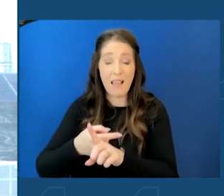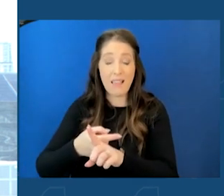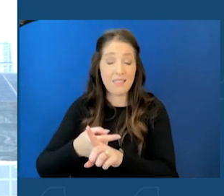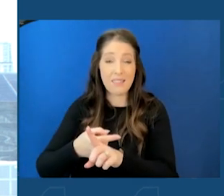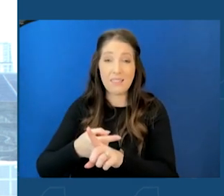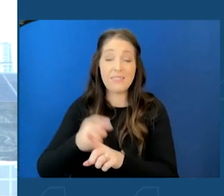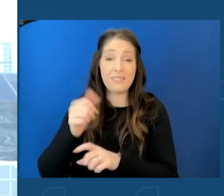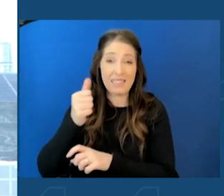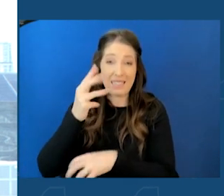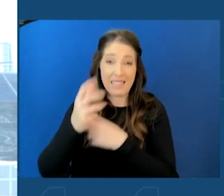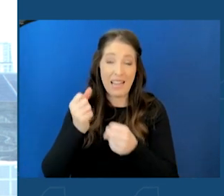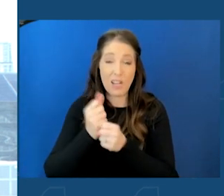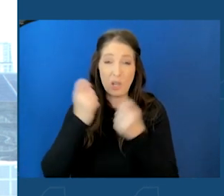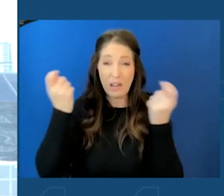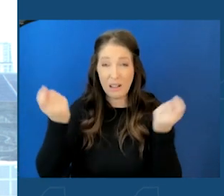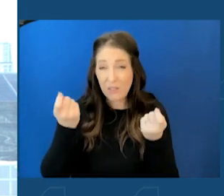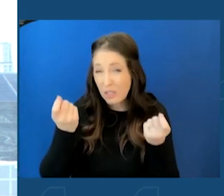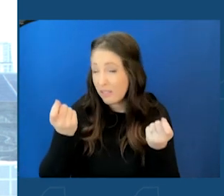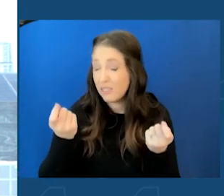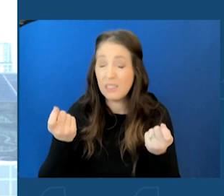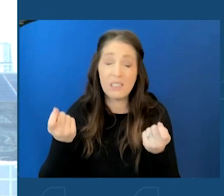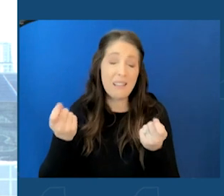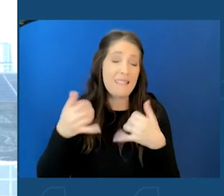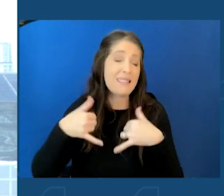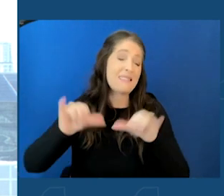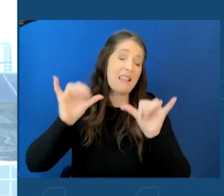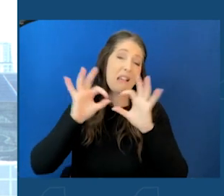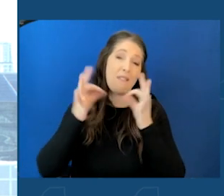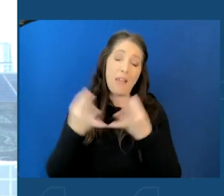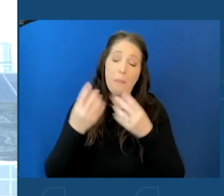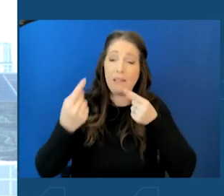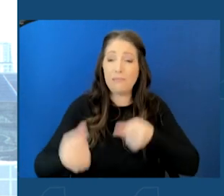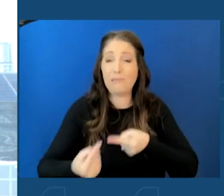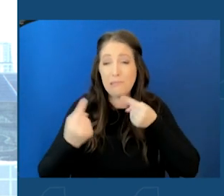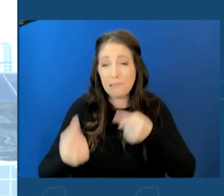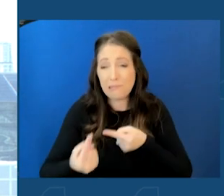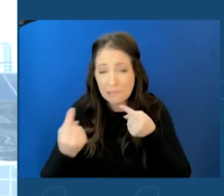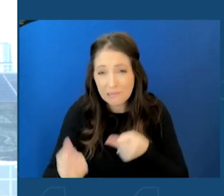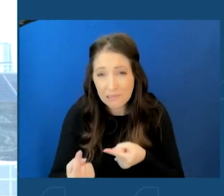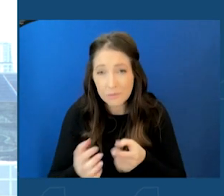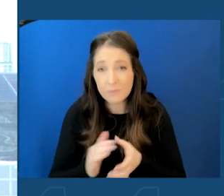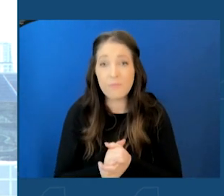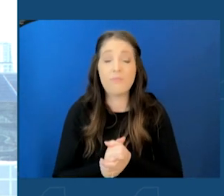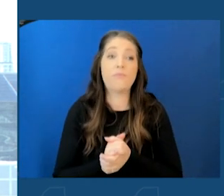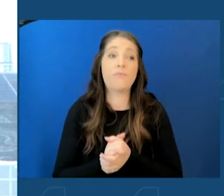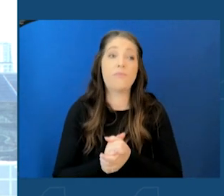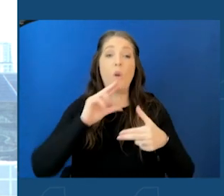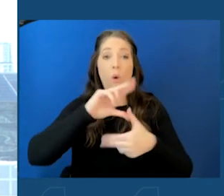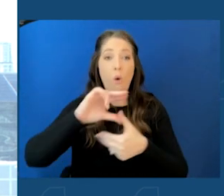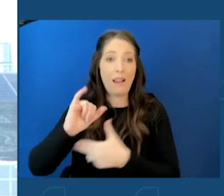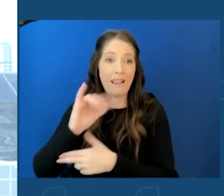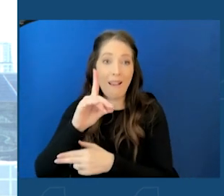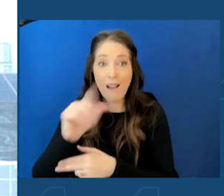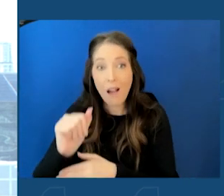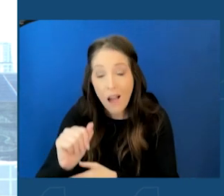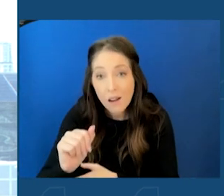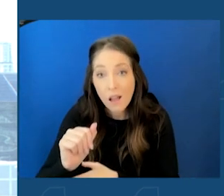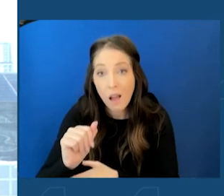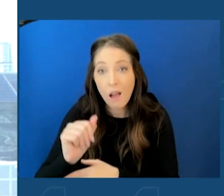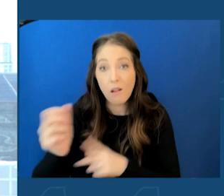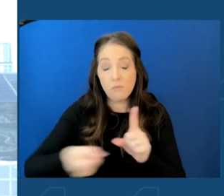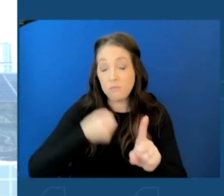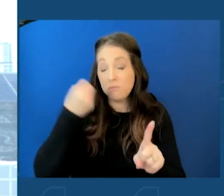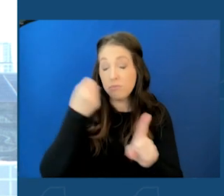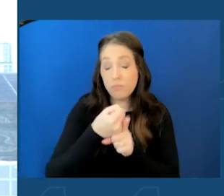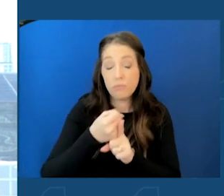on their feet and in their homes 10 years later. To the remnants of Hurricane Ida, which crushed Jersey and